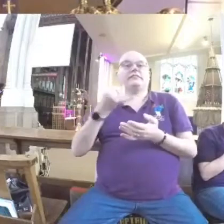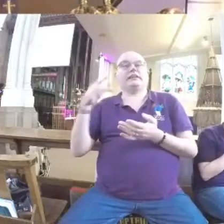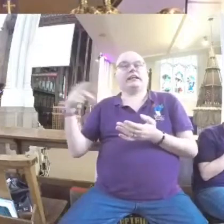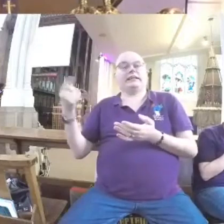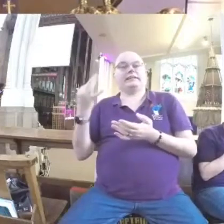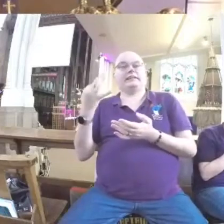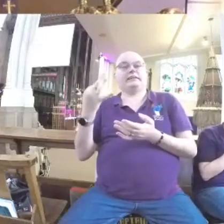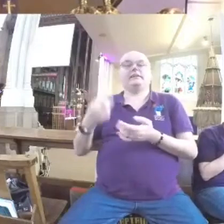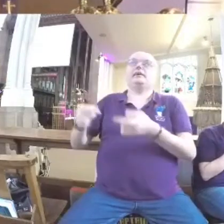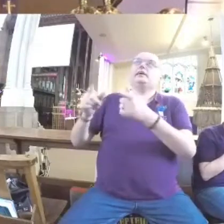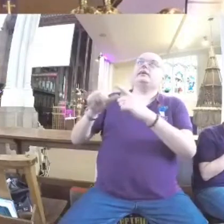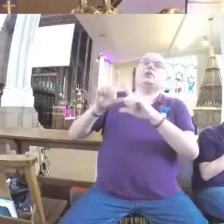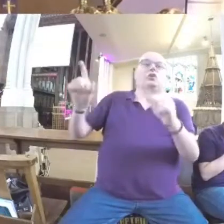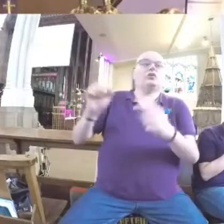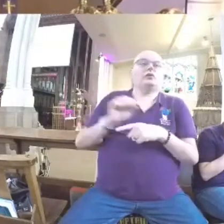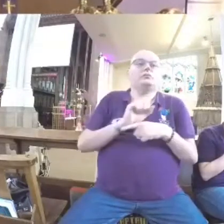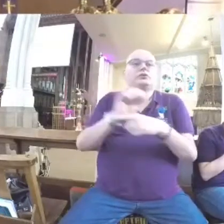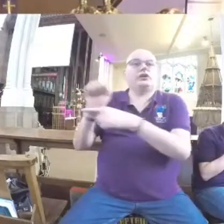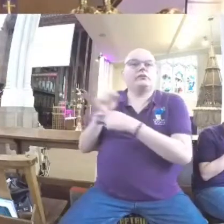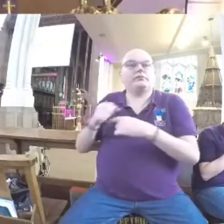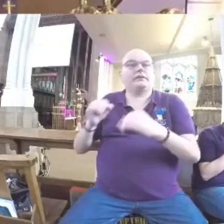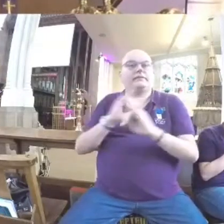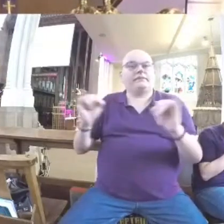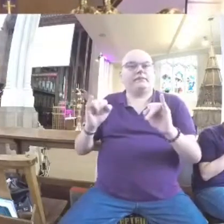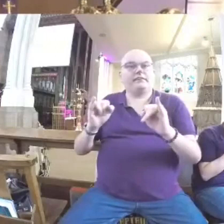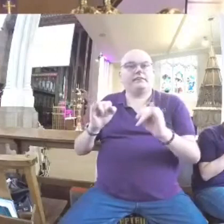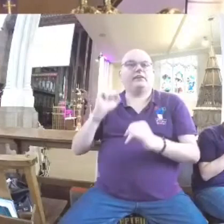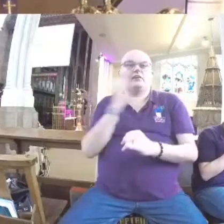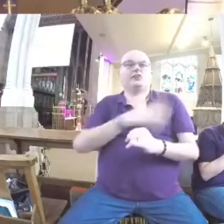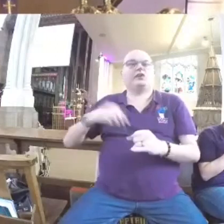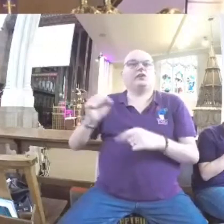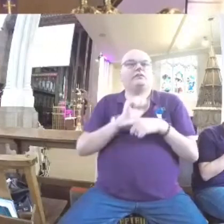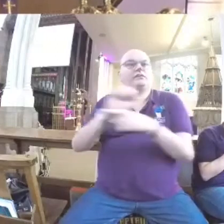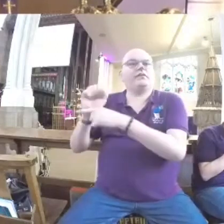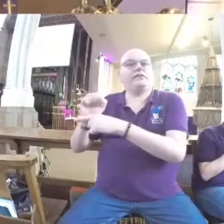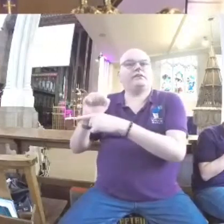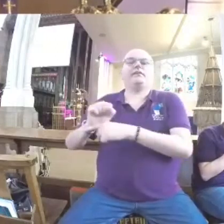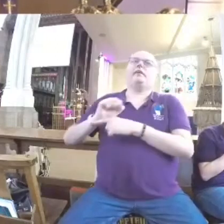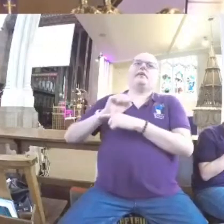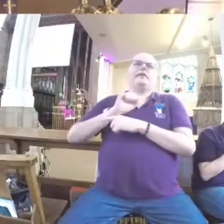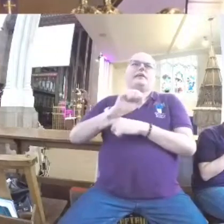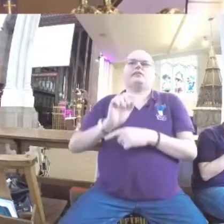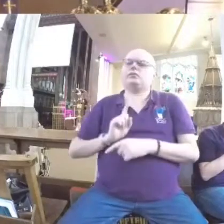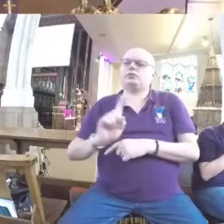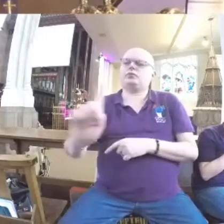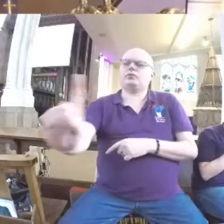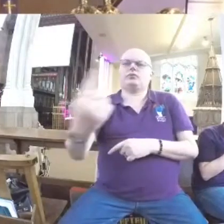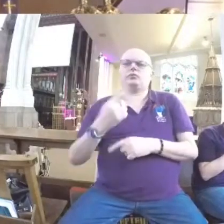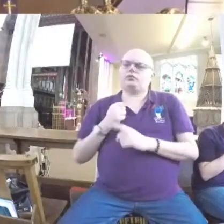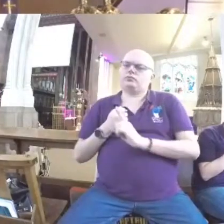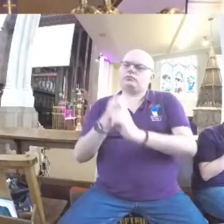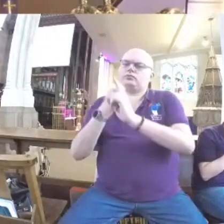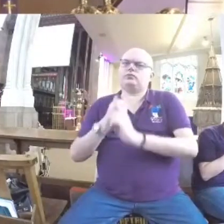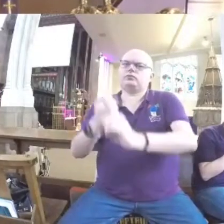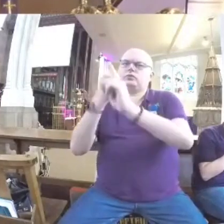The Lord shall preserve you from all evil. He shall preserve your soul. The Lord shall preserve your going out, and you're